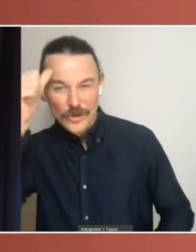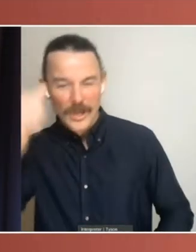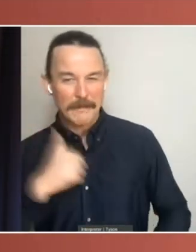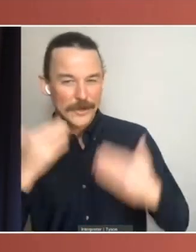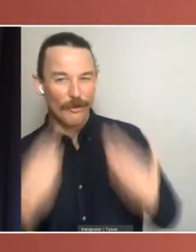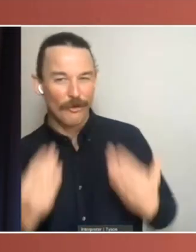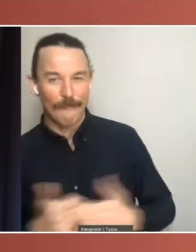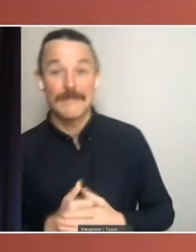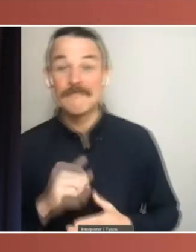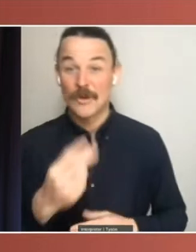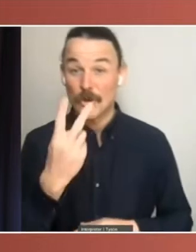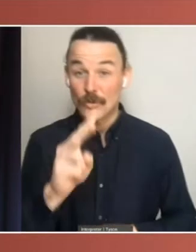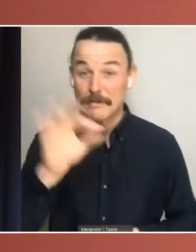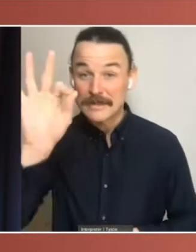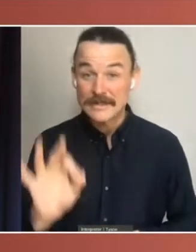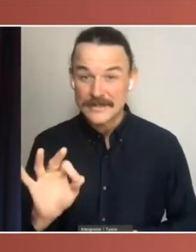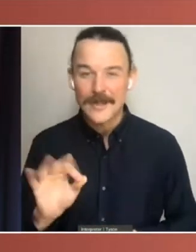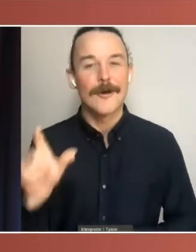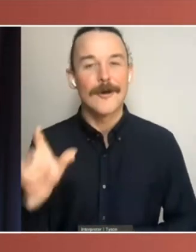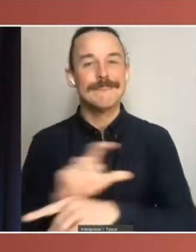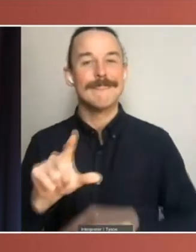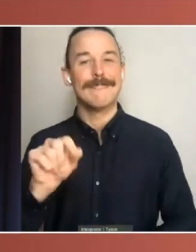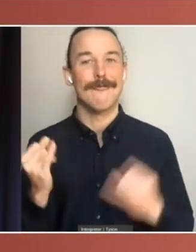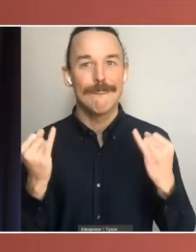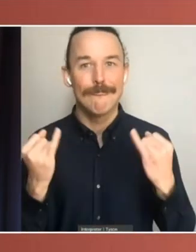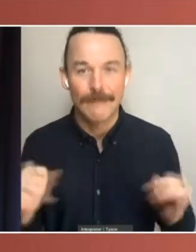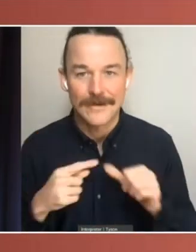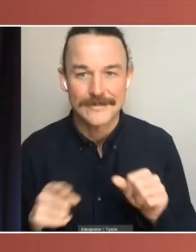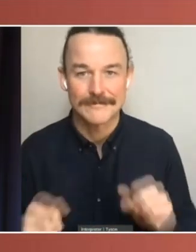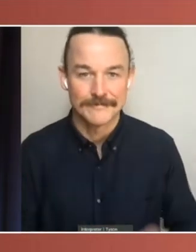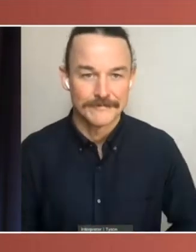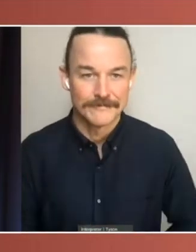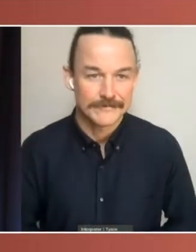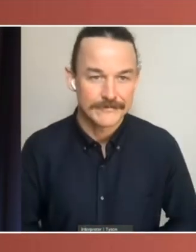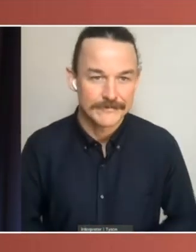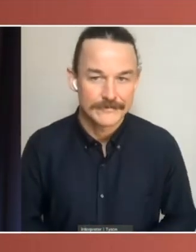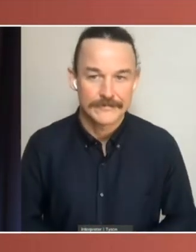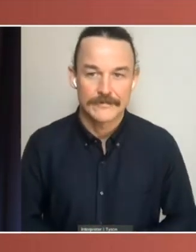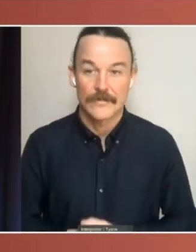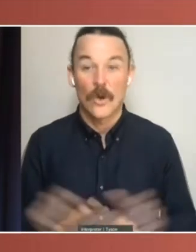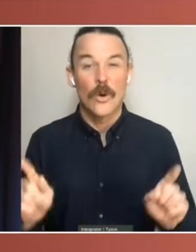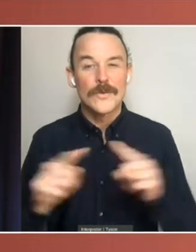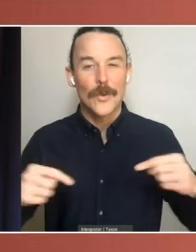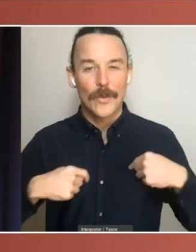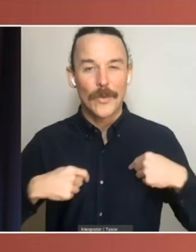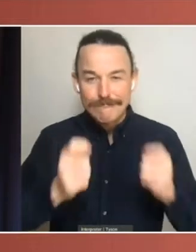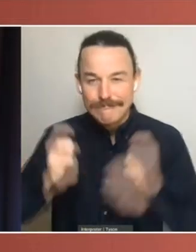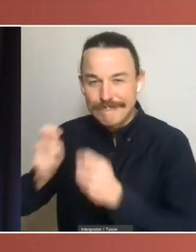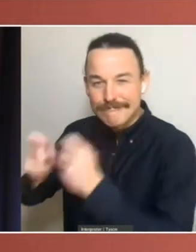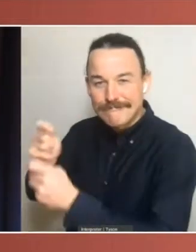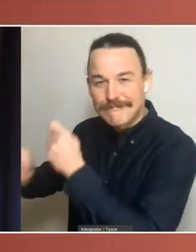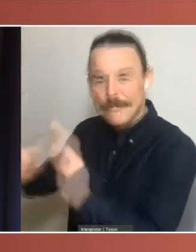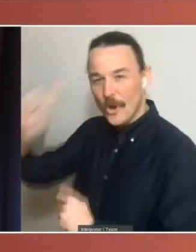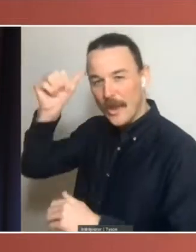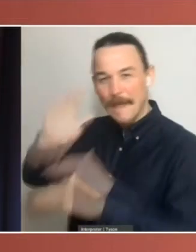confidently chose a wrong answer. Finally, we tested people's knowledge of the balance of power in the Senate.